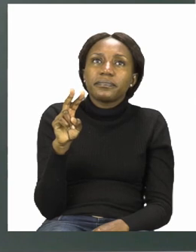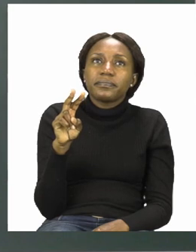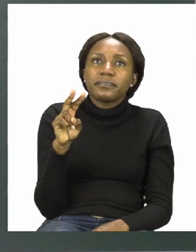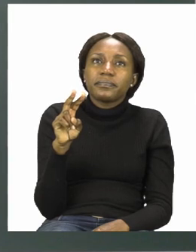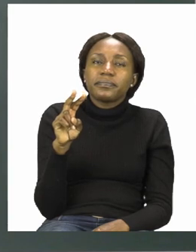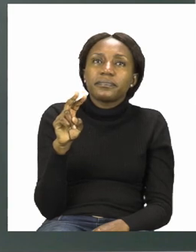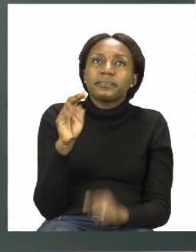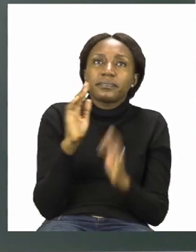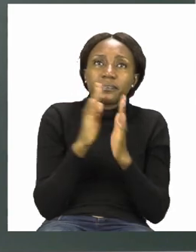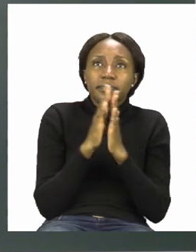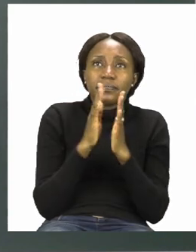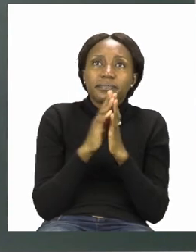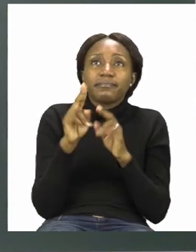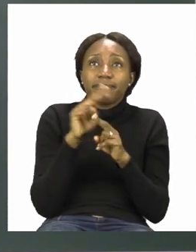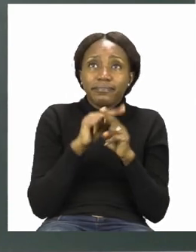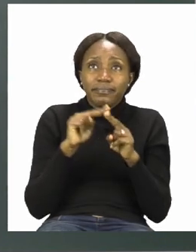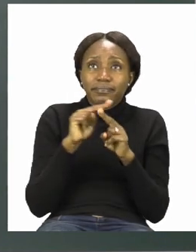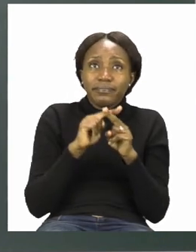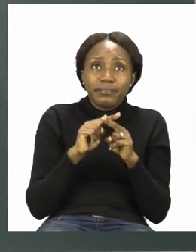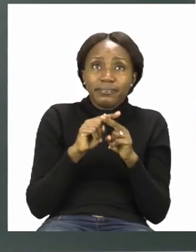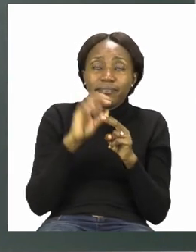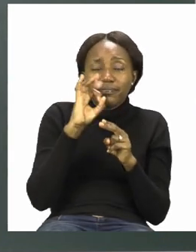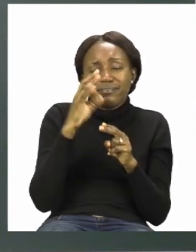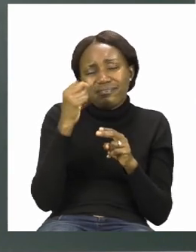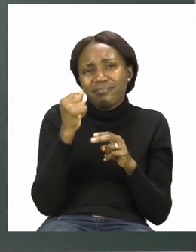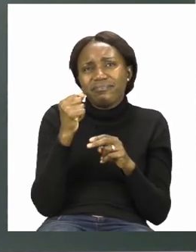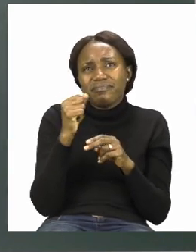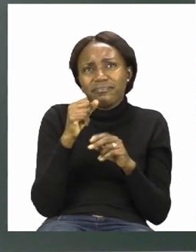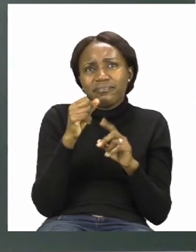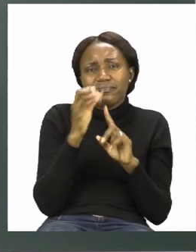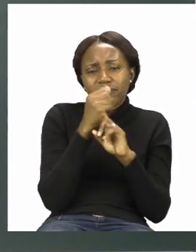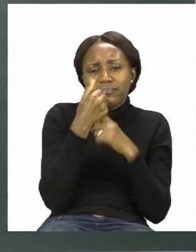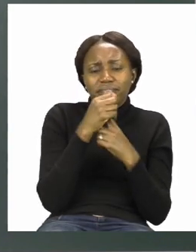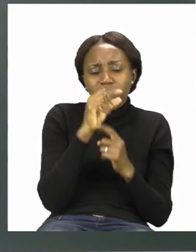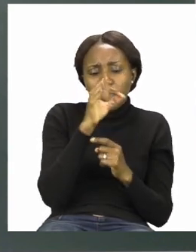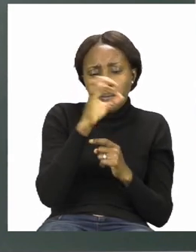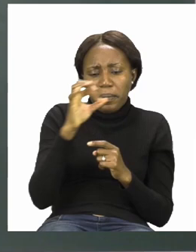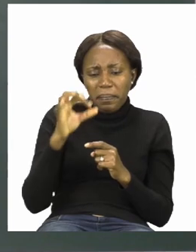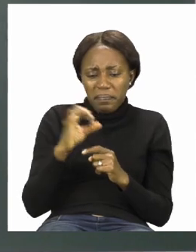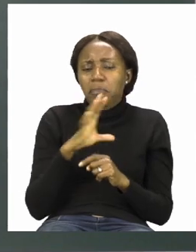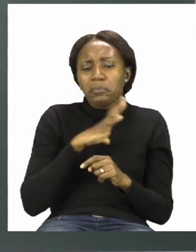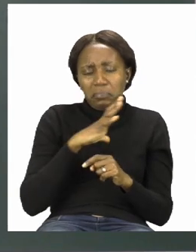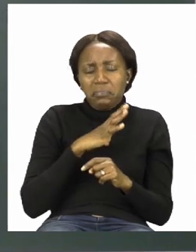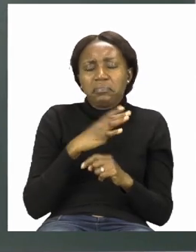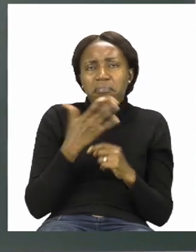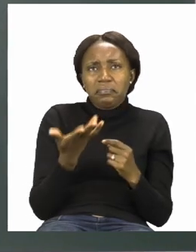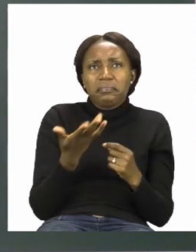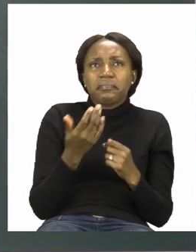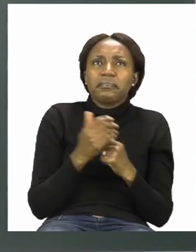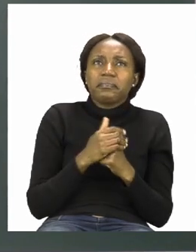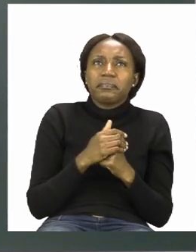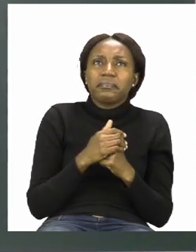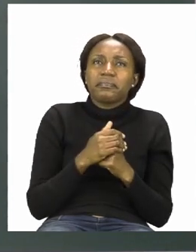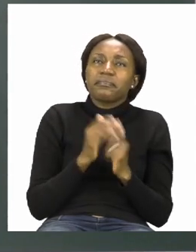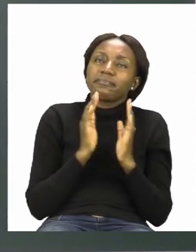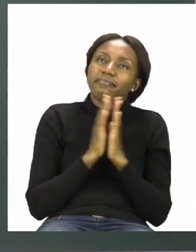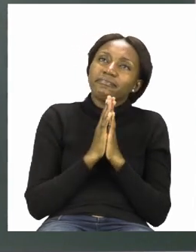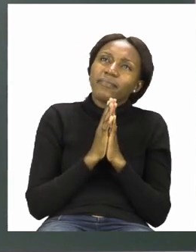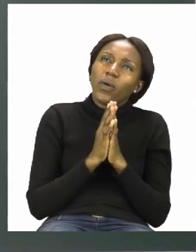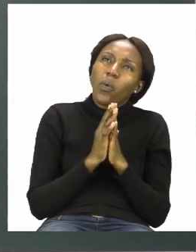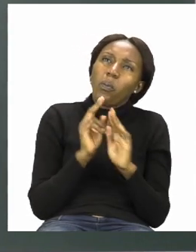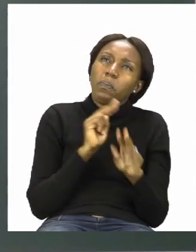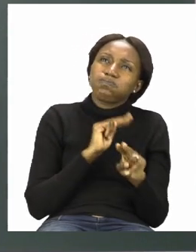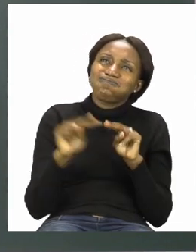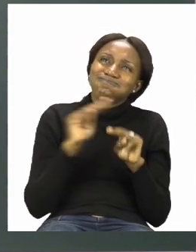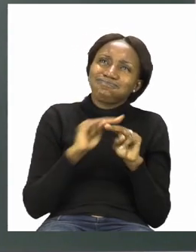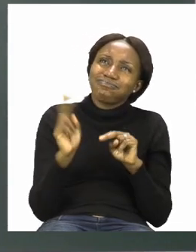the blocks and if you have counters use them as well to fill in the answers take your time with this one have